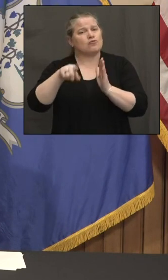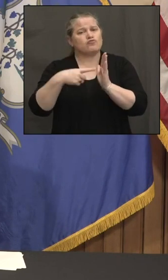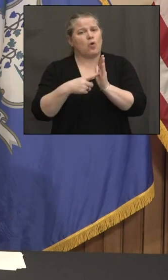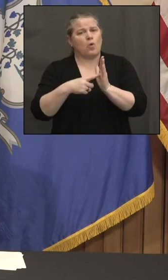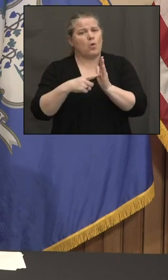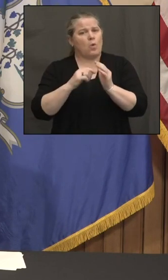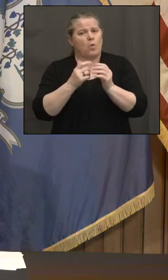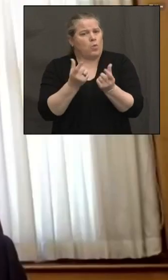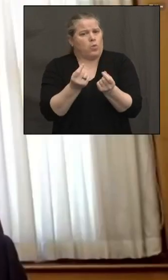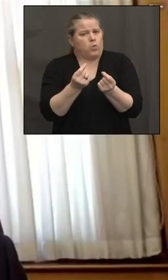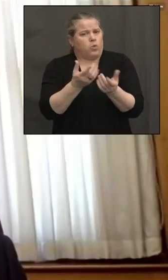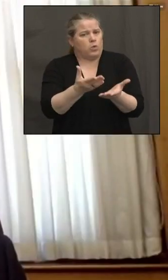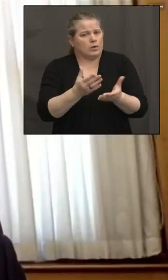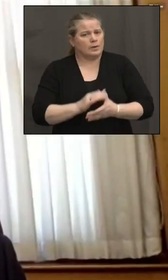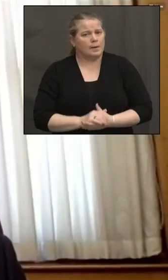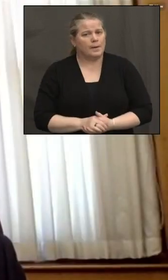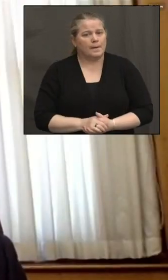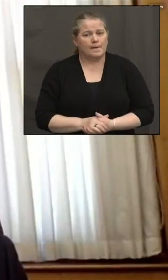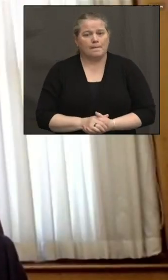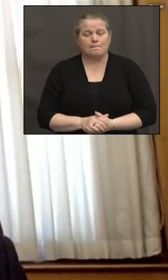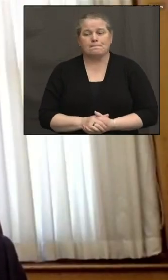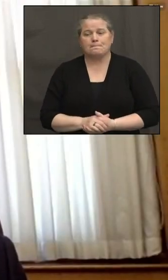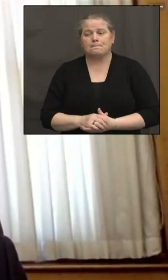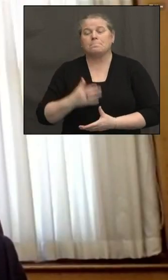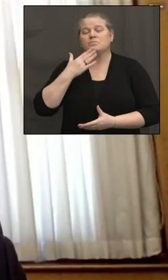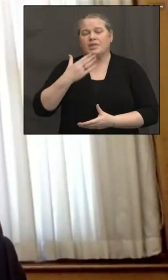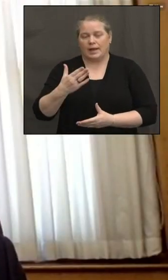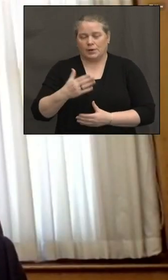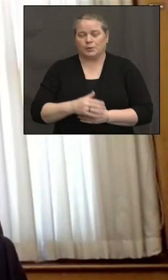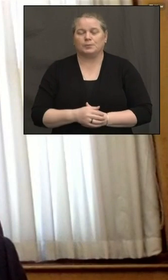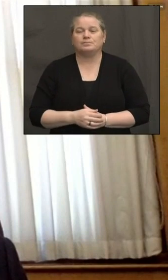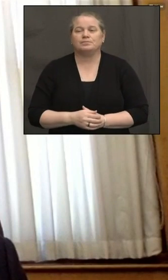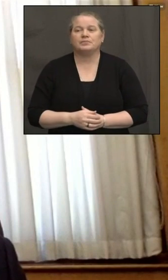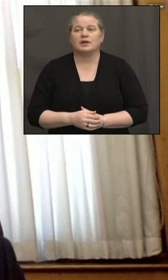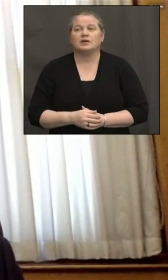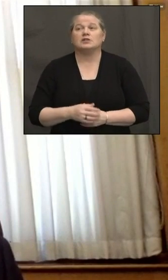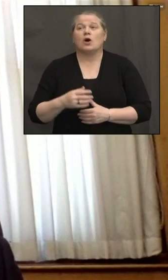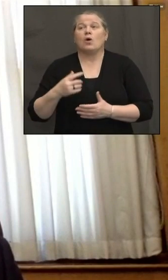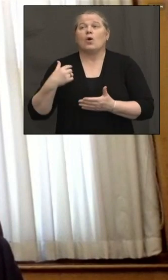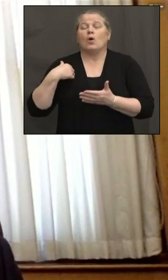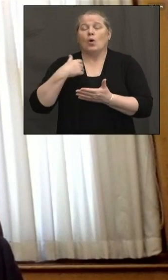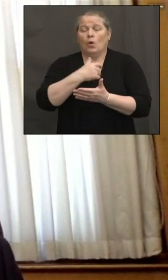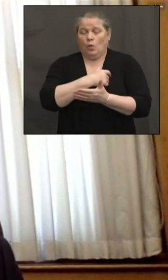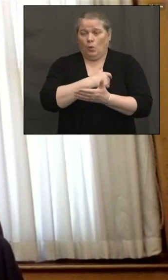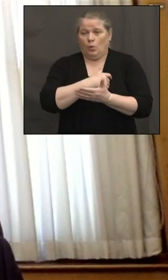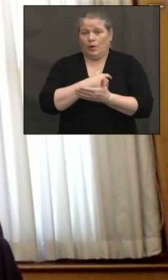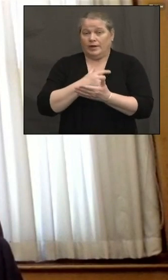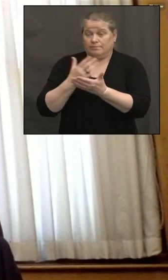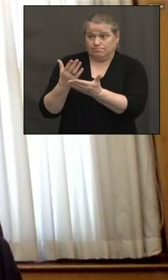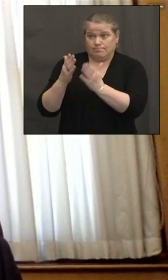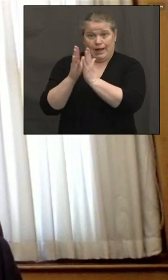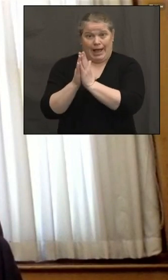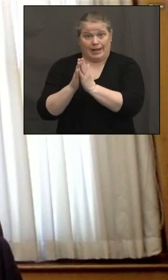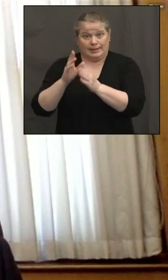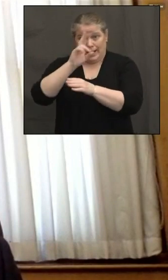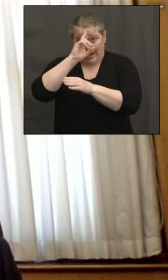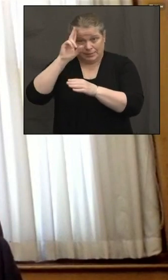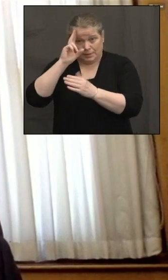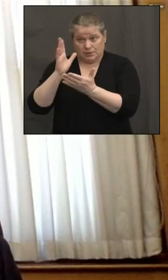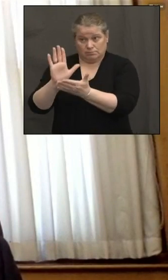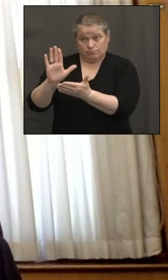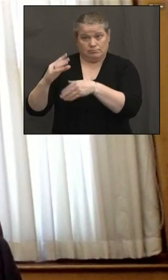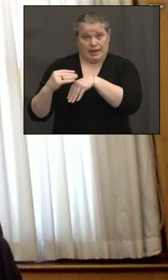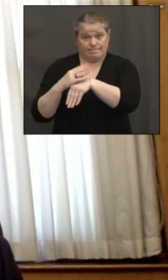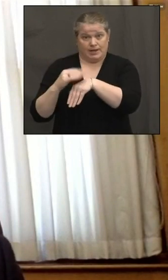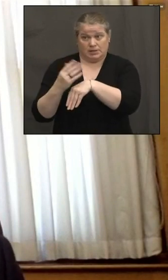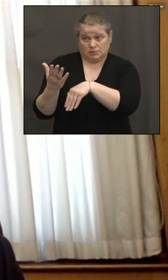Thanks, Jenna. Um, so this is really something that we've looked to the, the hospitals, um, to, to think about. And it's really going to be